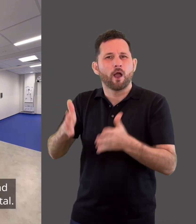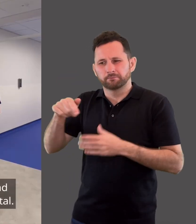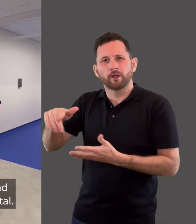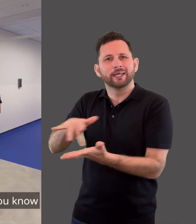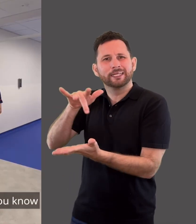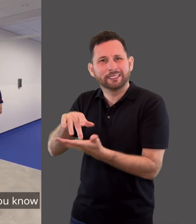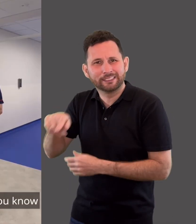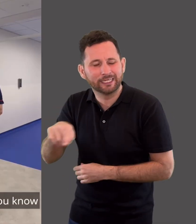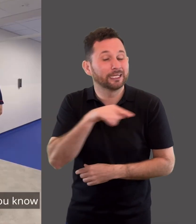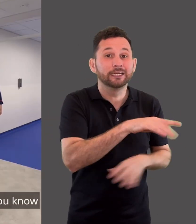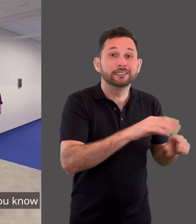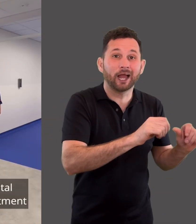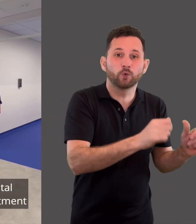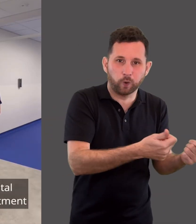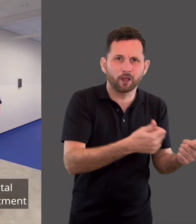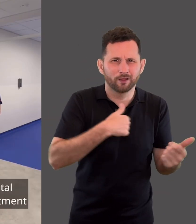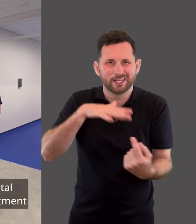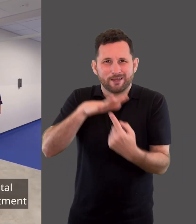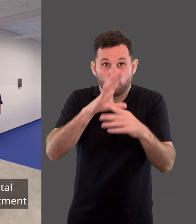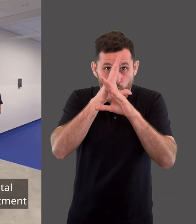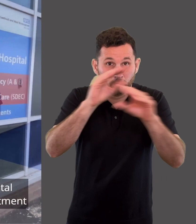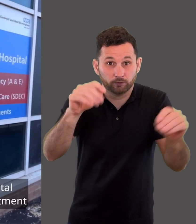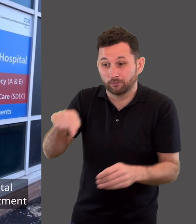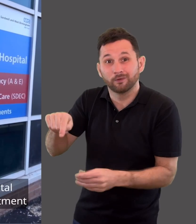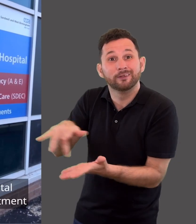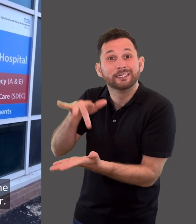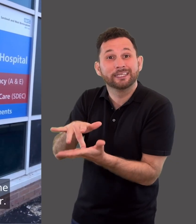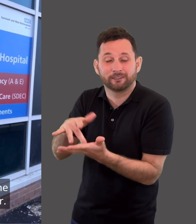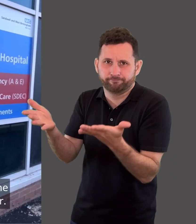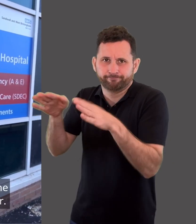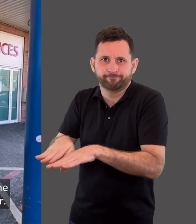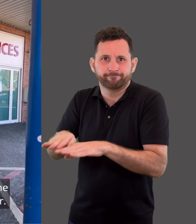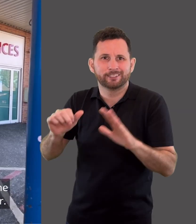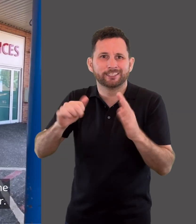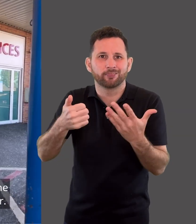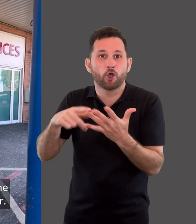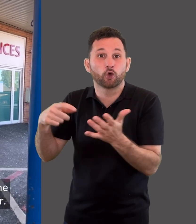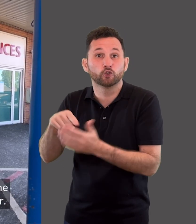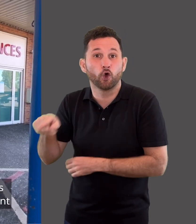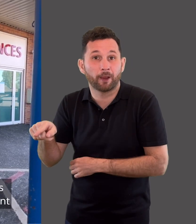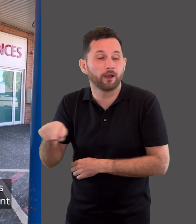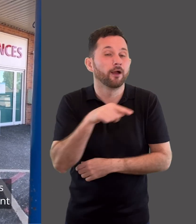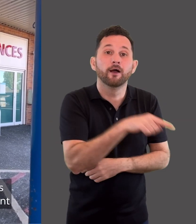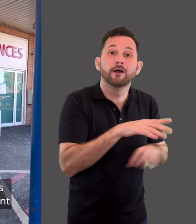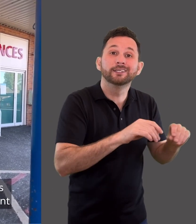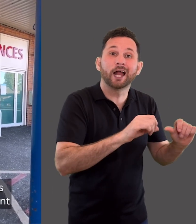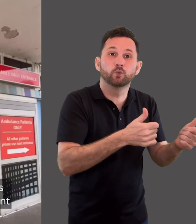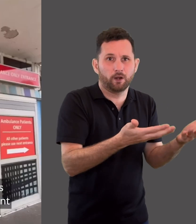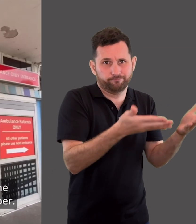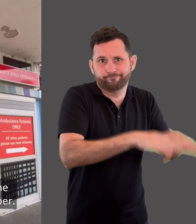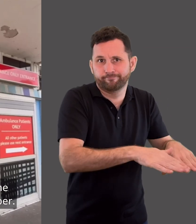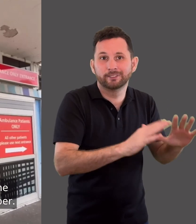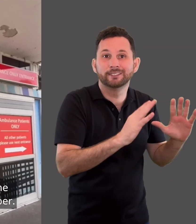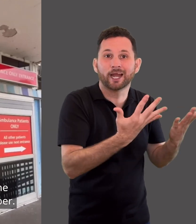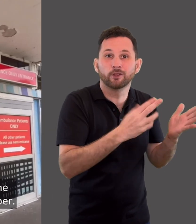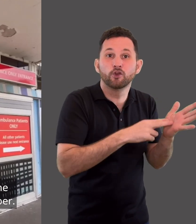Hospital. It's important that you know Samwell Hospital Emergency Department will close on the 6th of October. City Hospital's A&E department